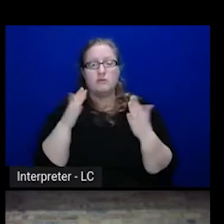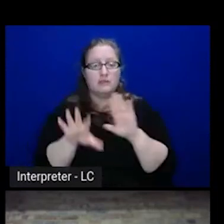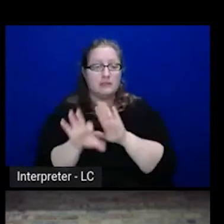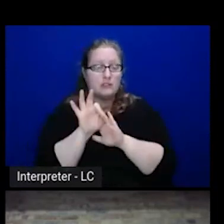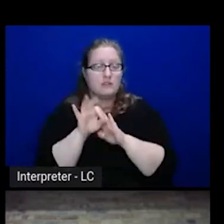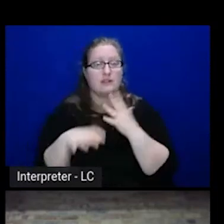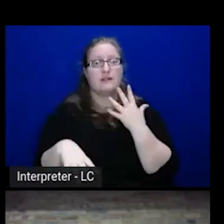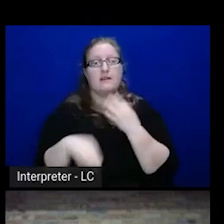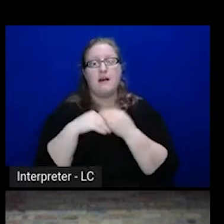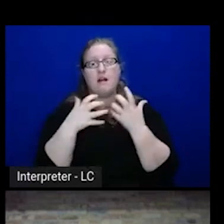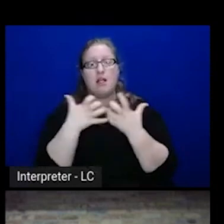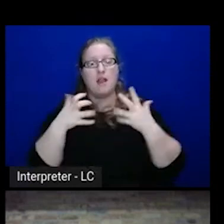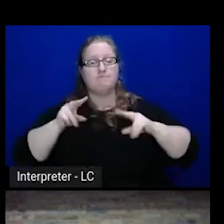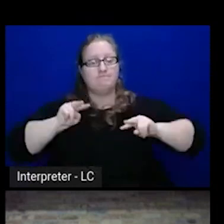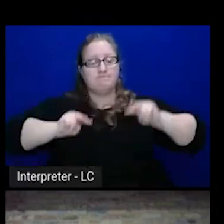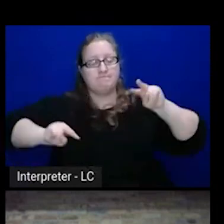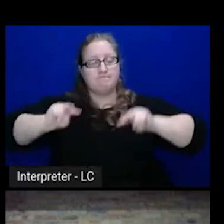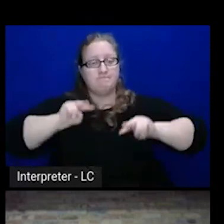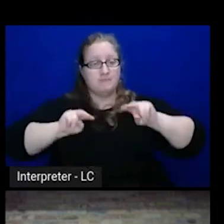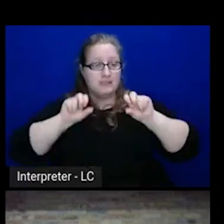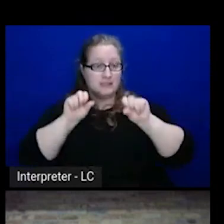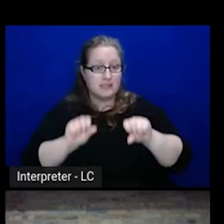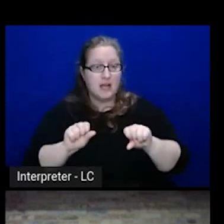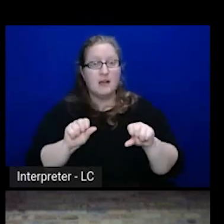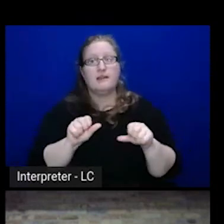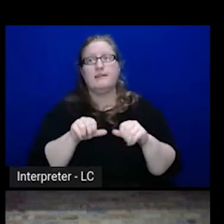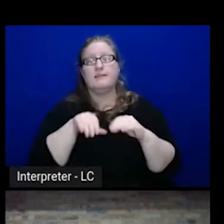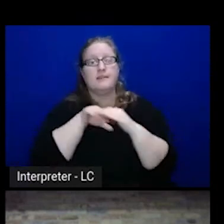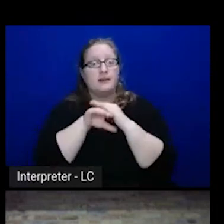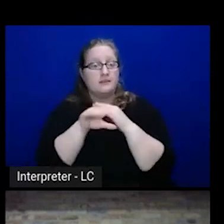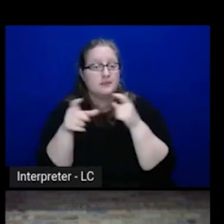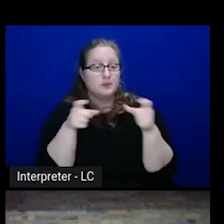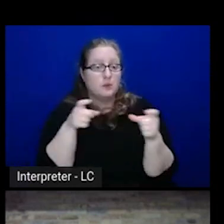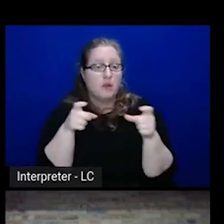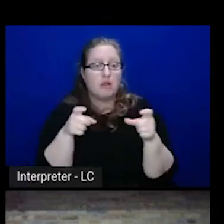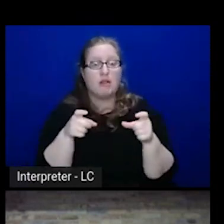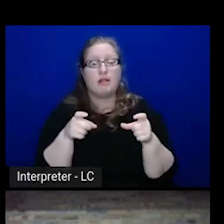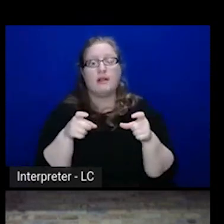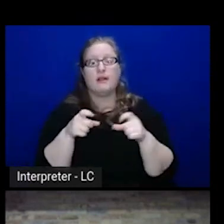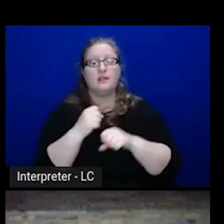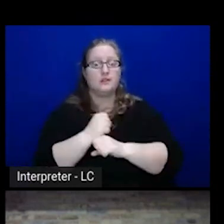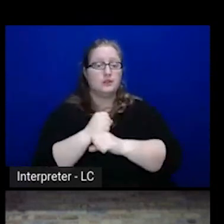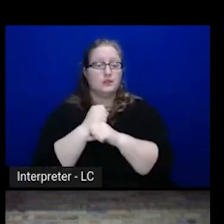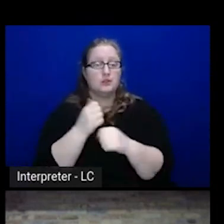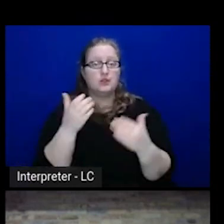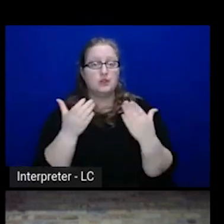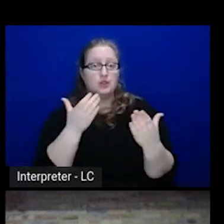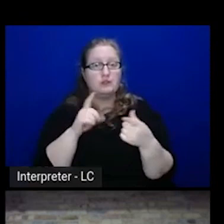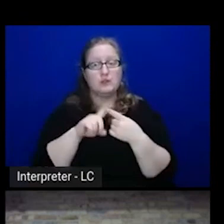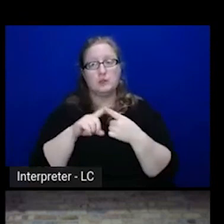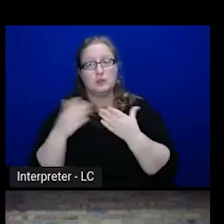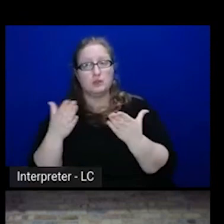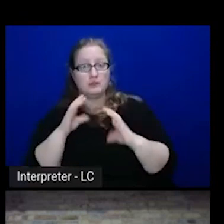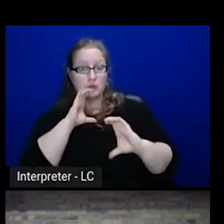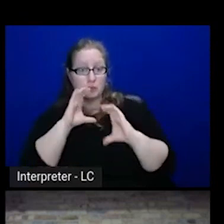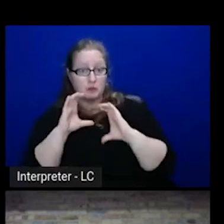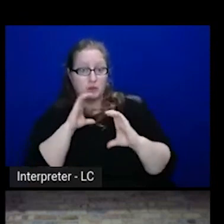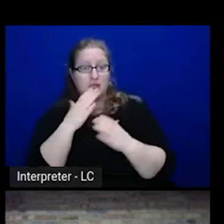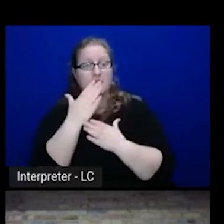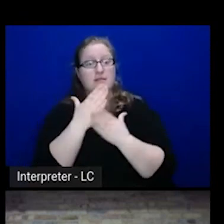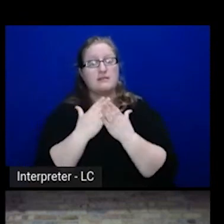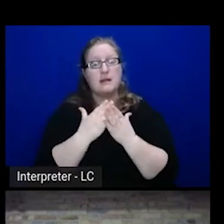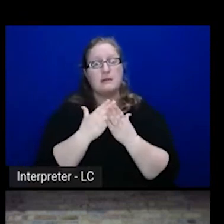observability. It's helping with access control. It's giving a secure service-to-service communication. And it's giving you some traffic governance.